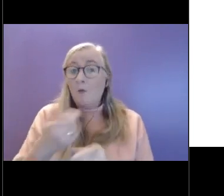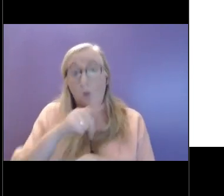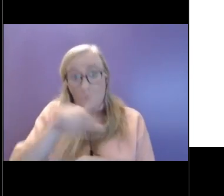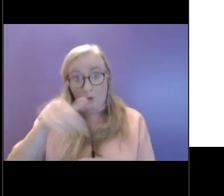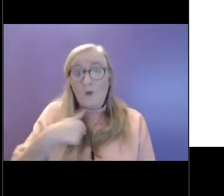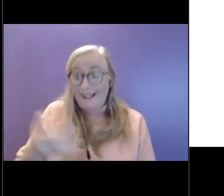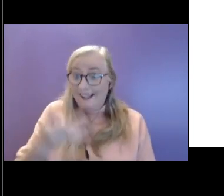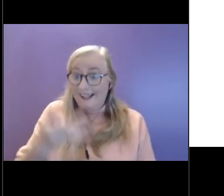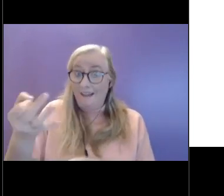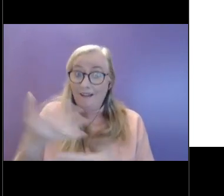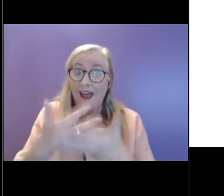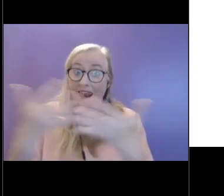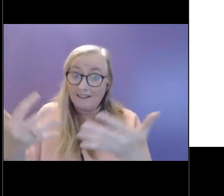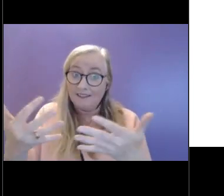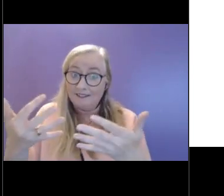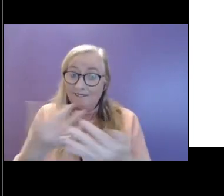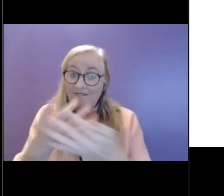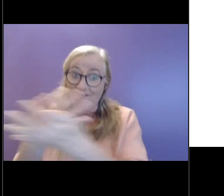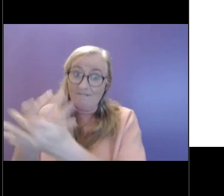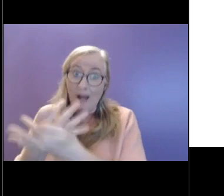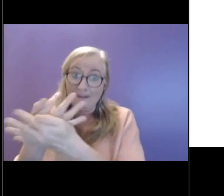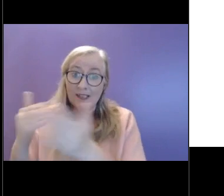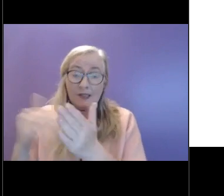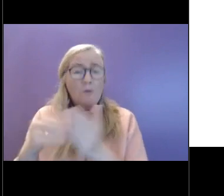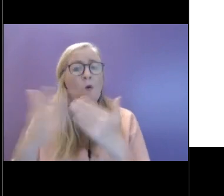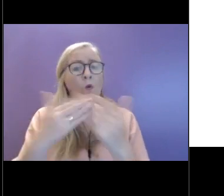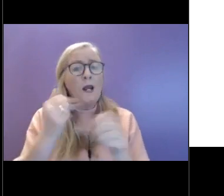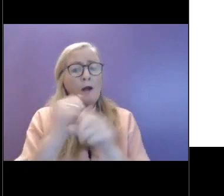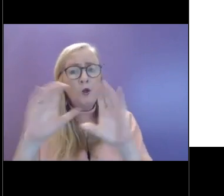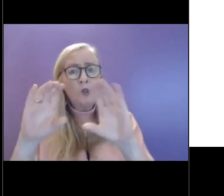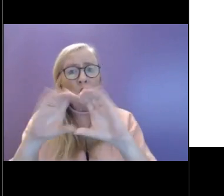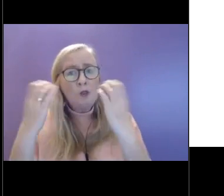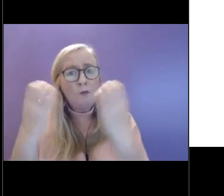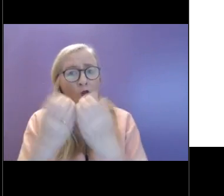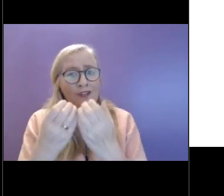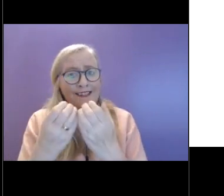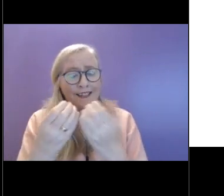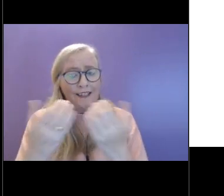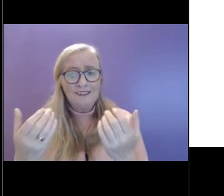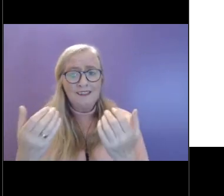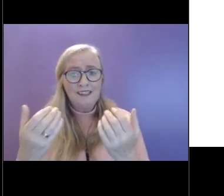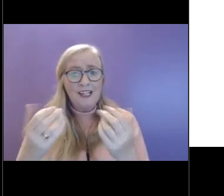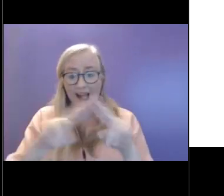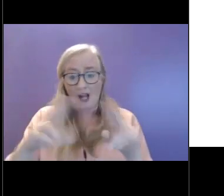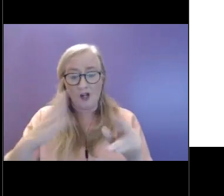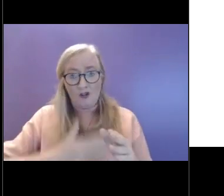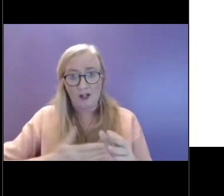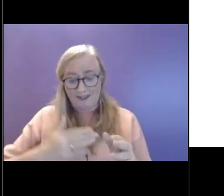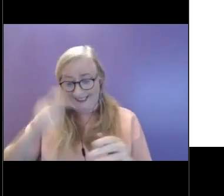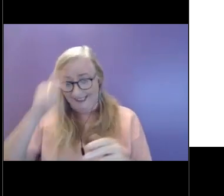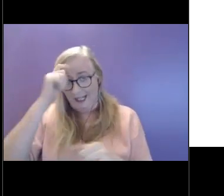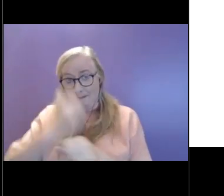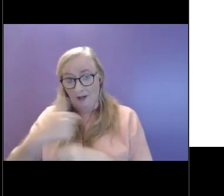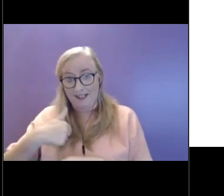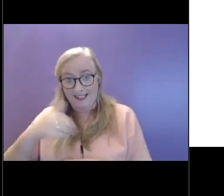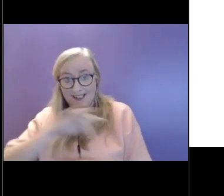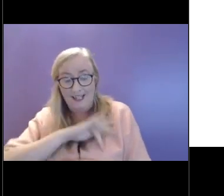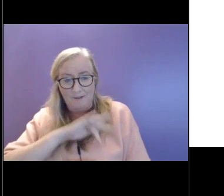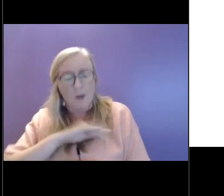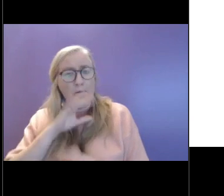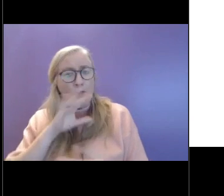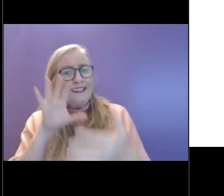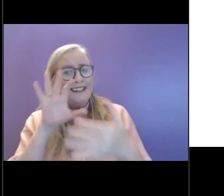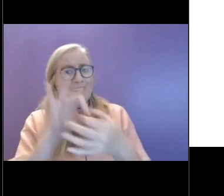I imagine. But what about giving to our communities? And it's taking us out of ourselves and connecting us with other people, getting us